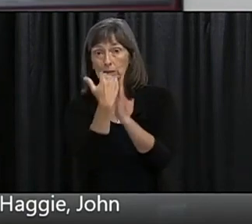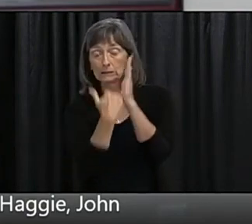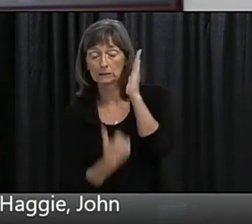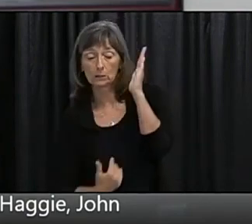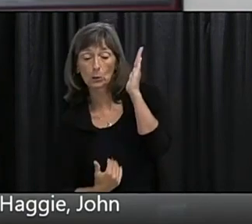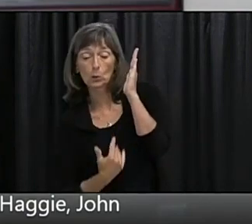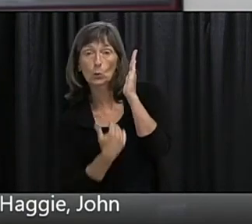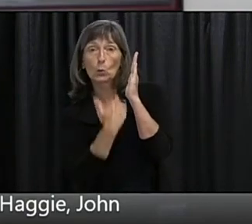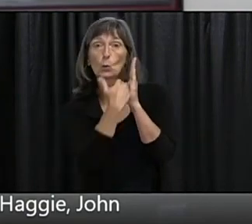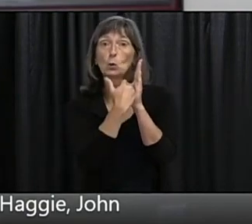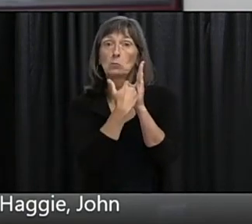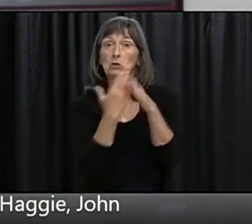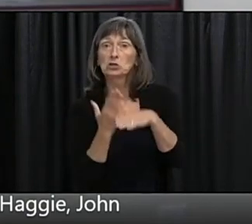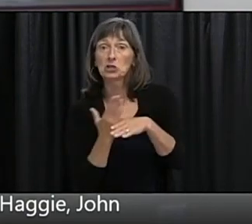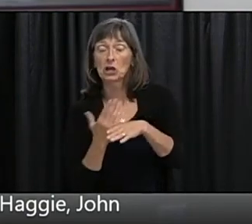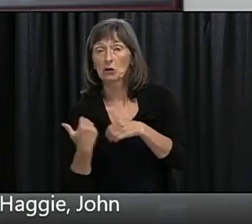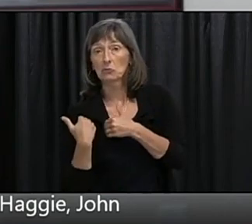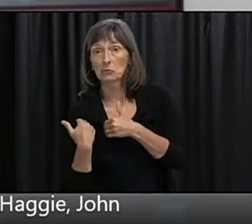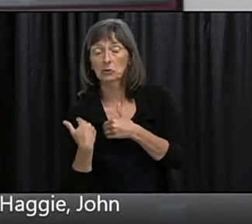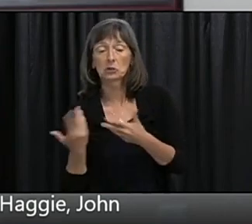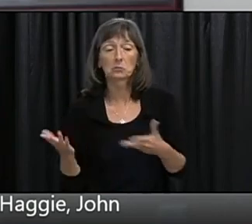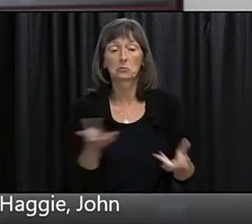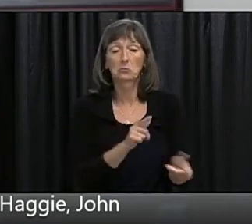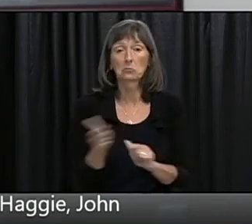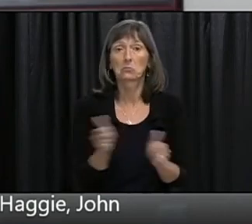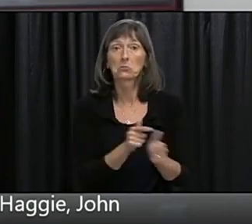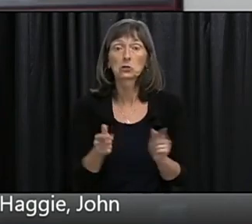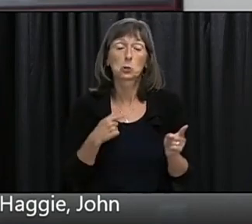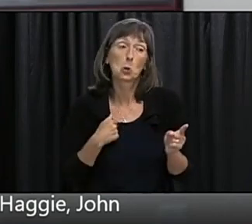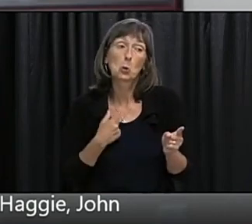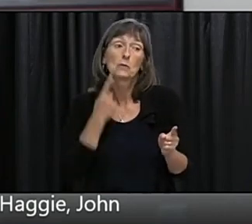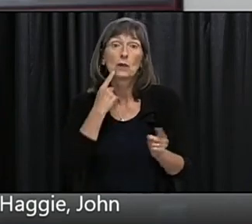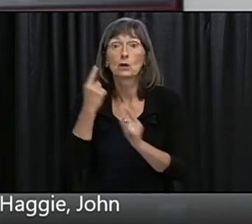we're ready to put that kind of data to work as soon as we can get it